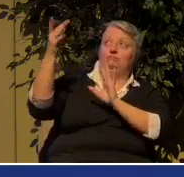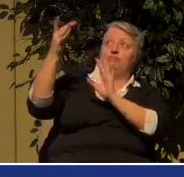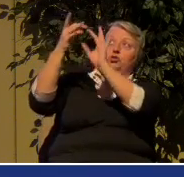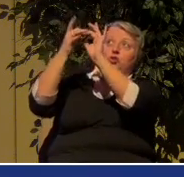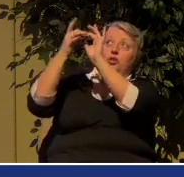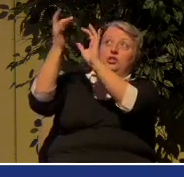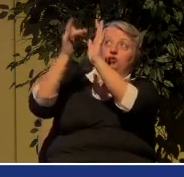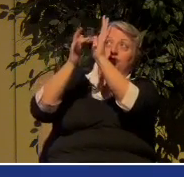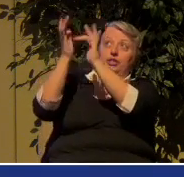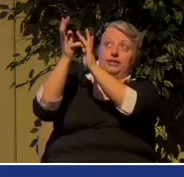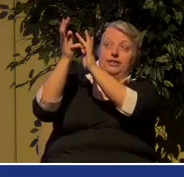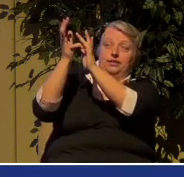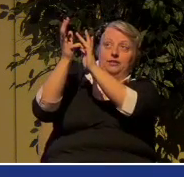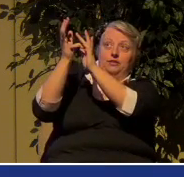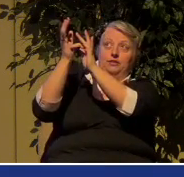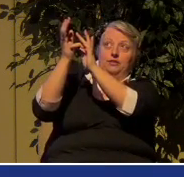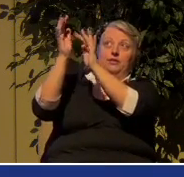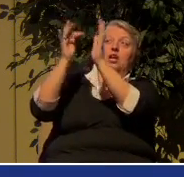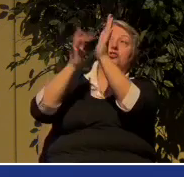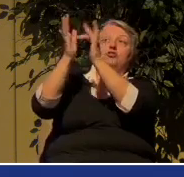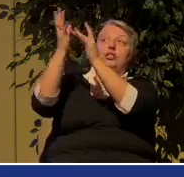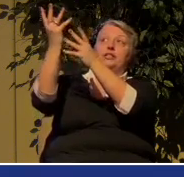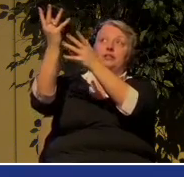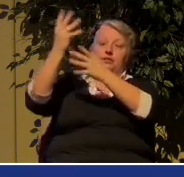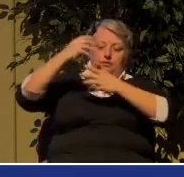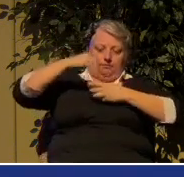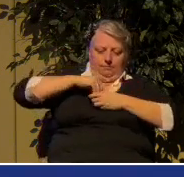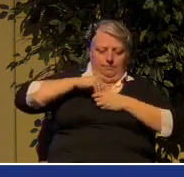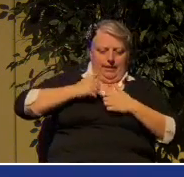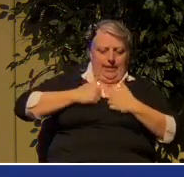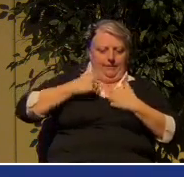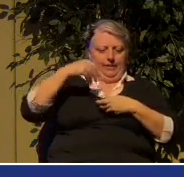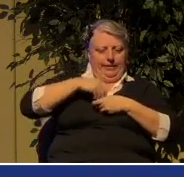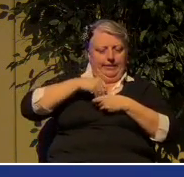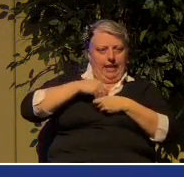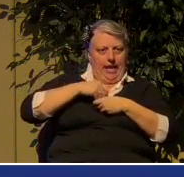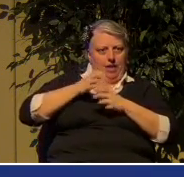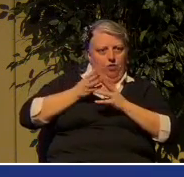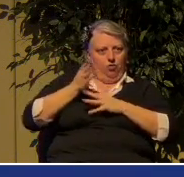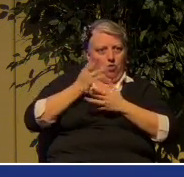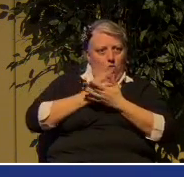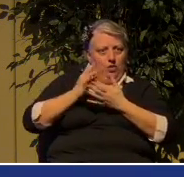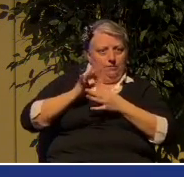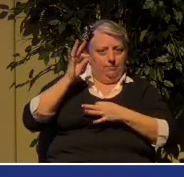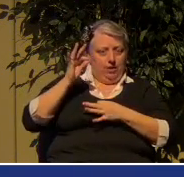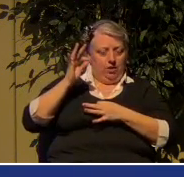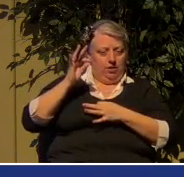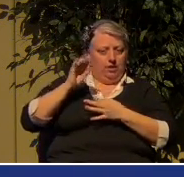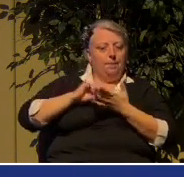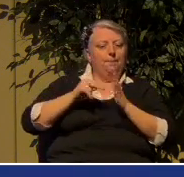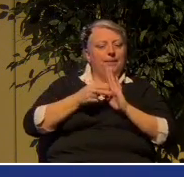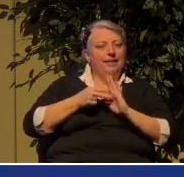to live in you by the Holy Spirit. There is something, somebody inside you